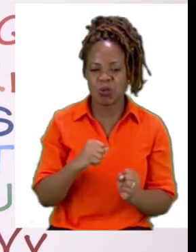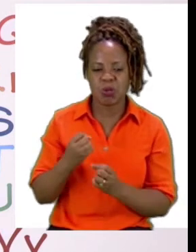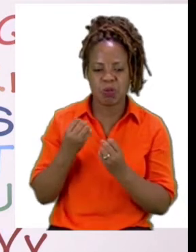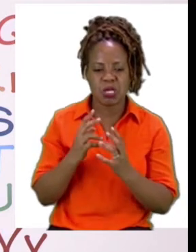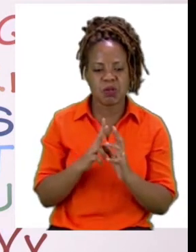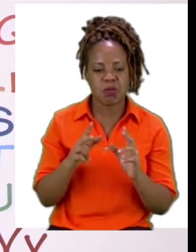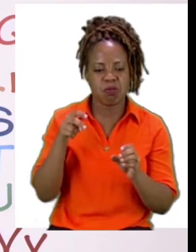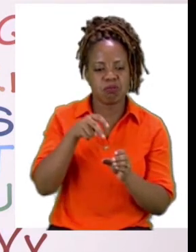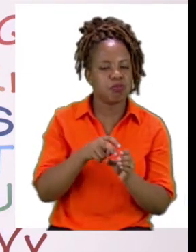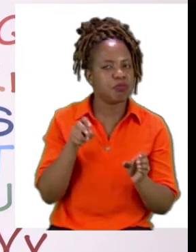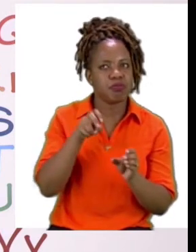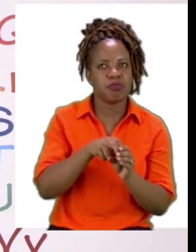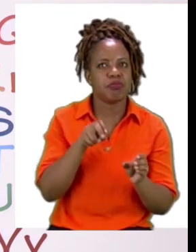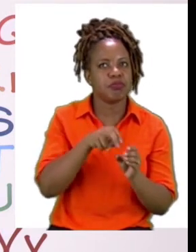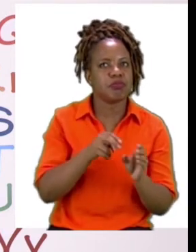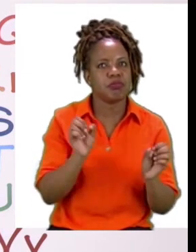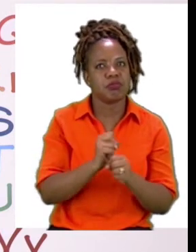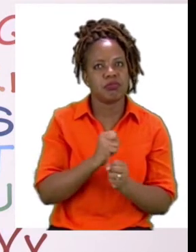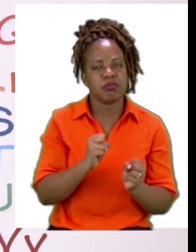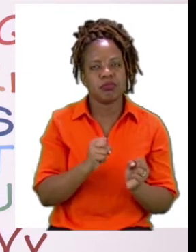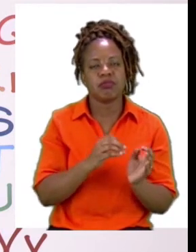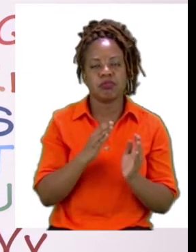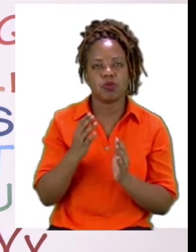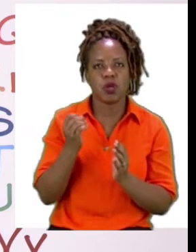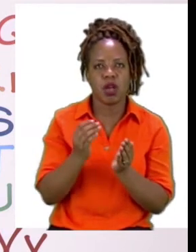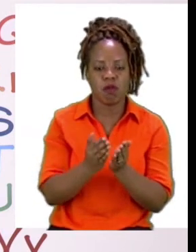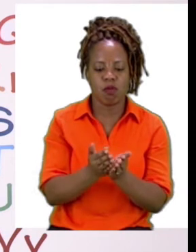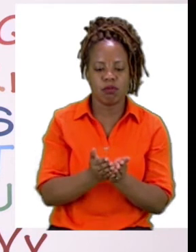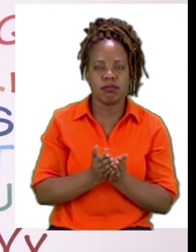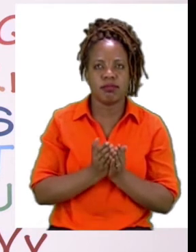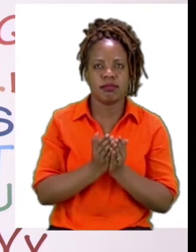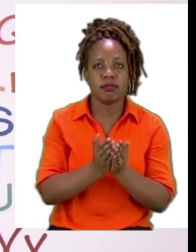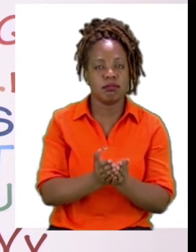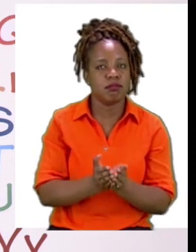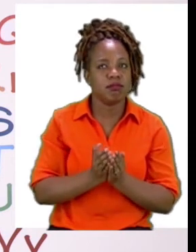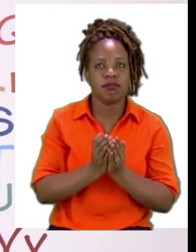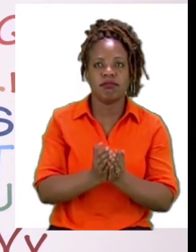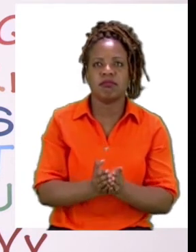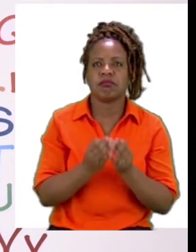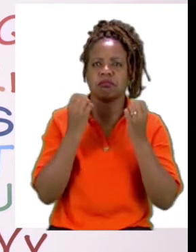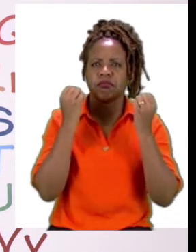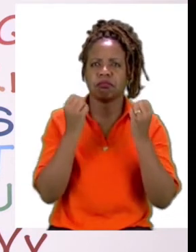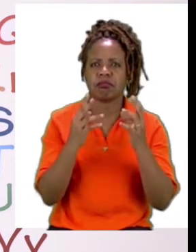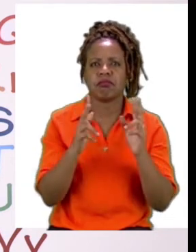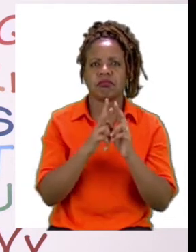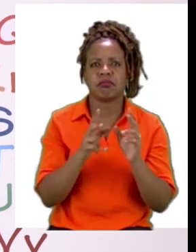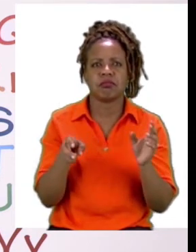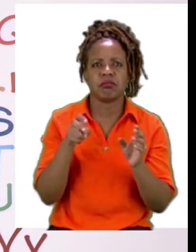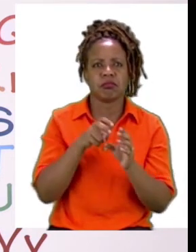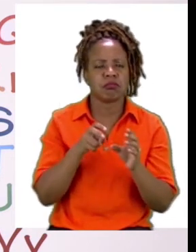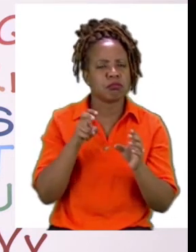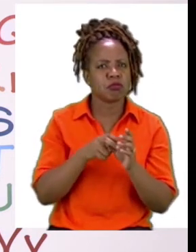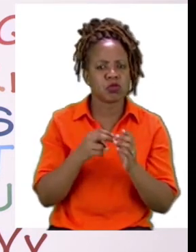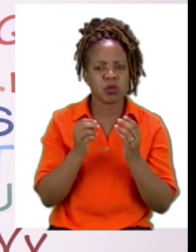And on the other side, we have a boat or a ship. Now, this one can hold a lot of people and not just people. It can